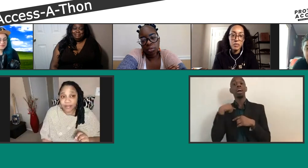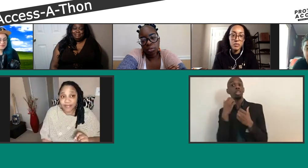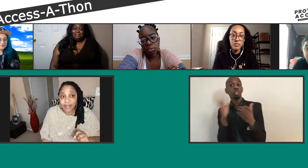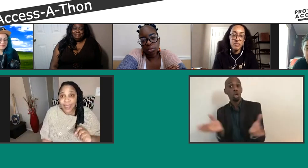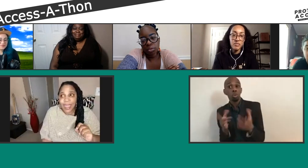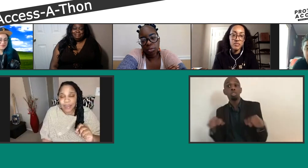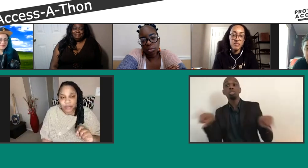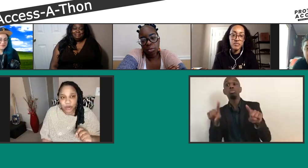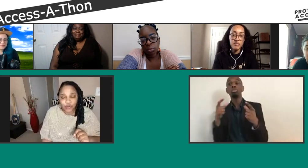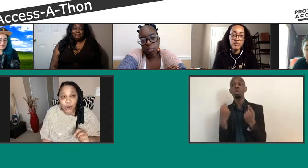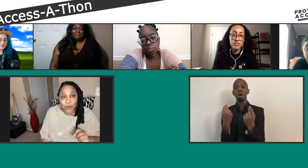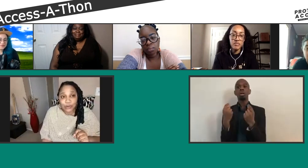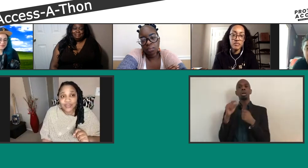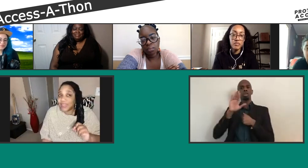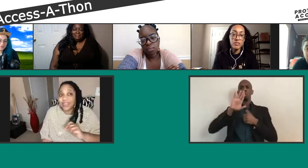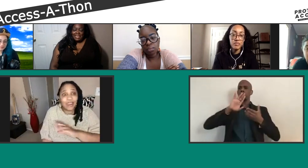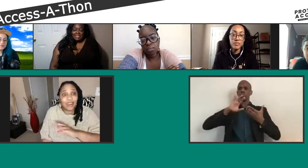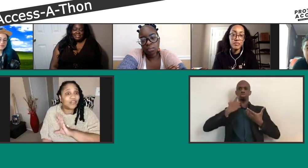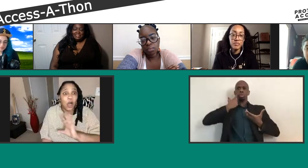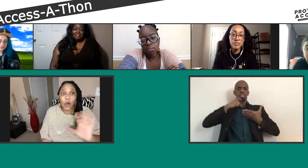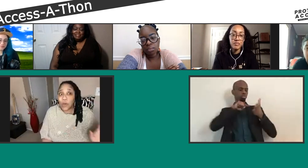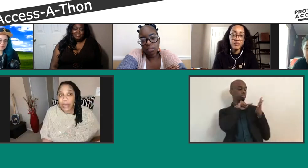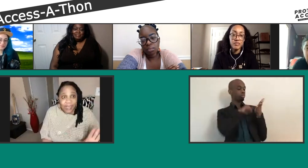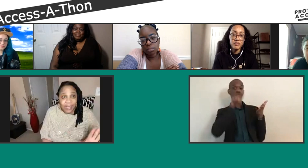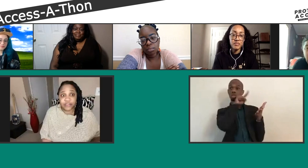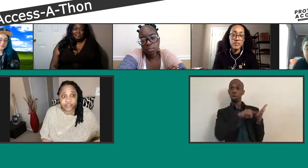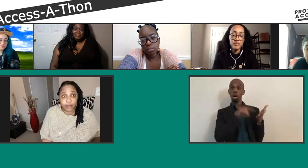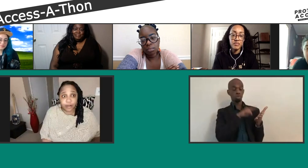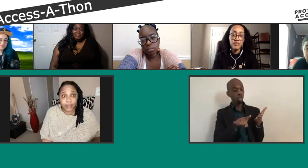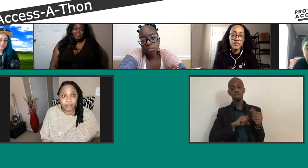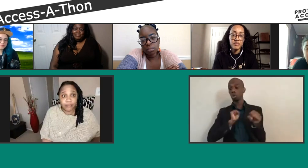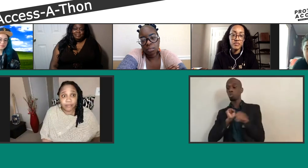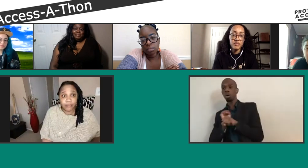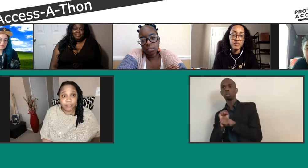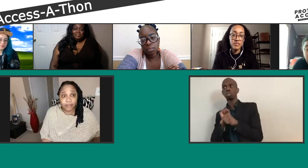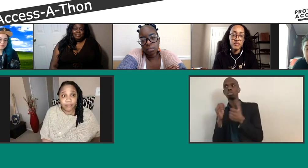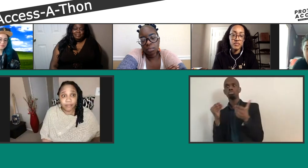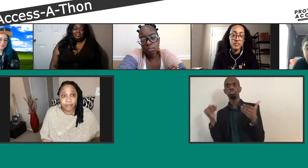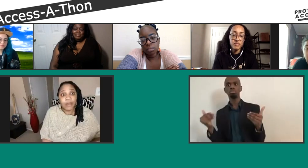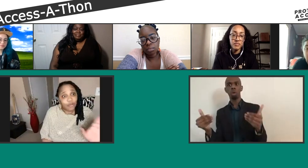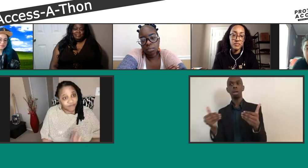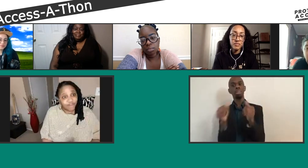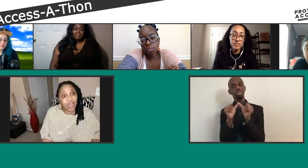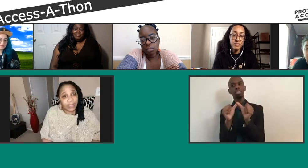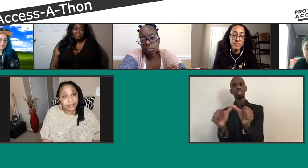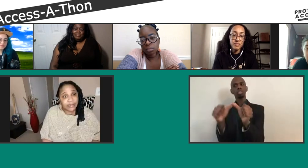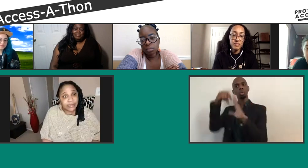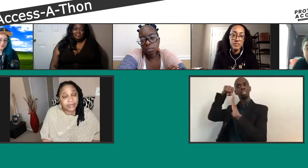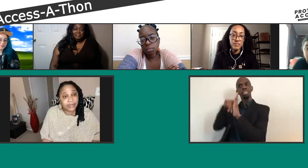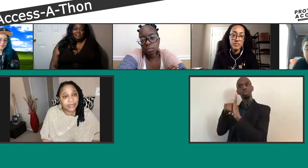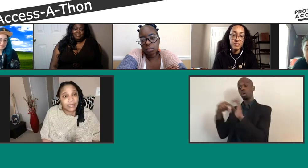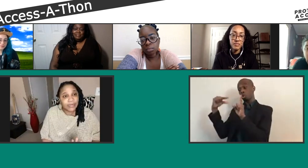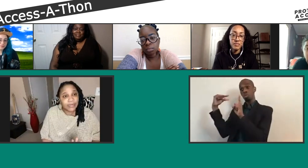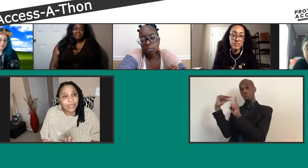progress and get rid of those words. There's a whole ass dictionary that you could find